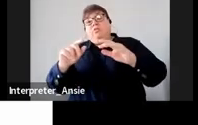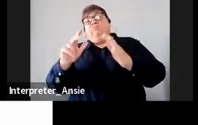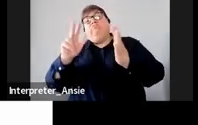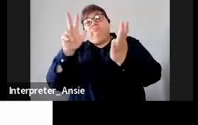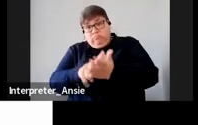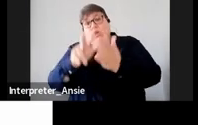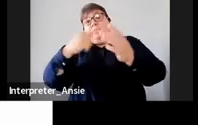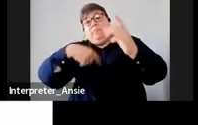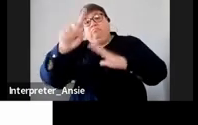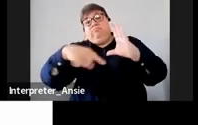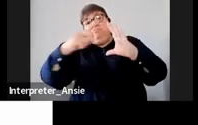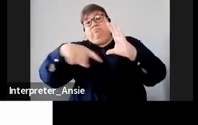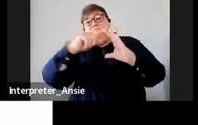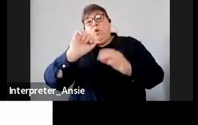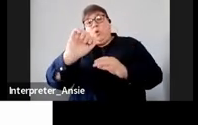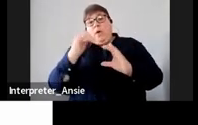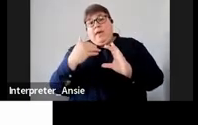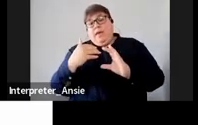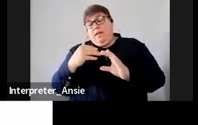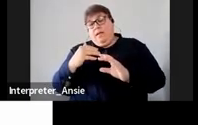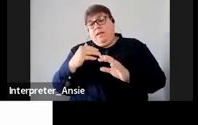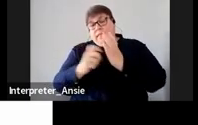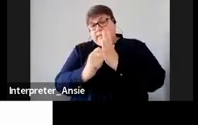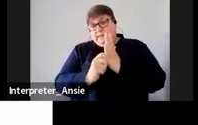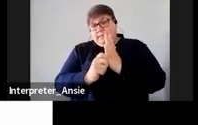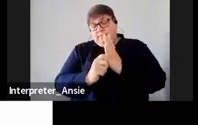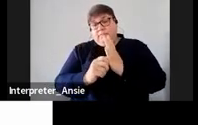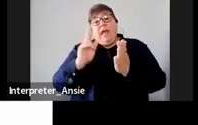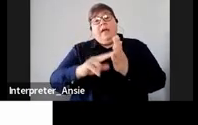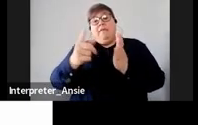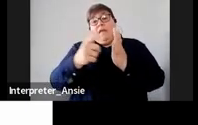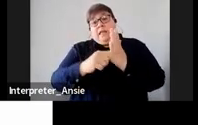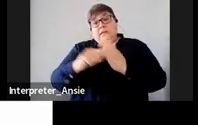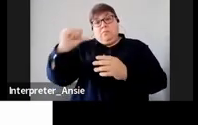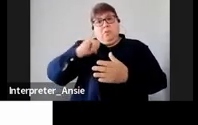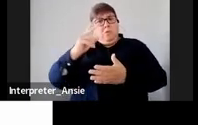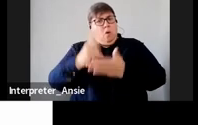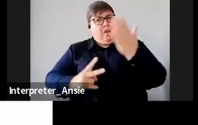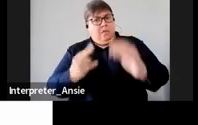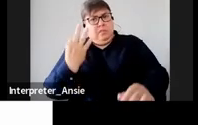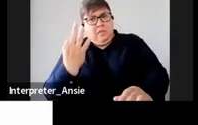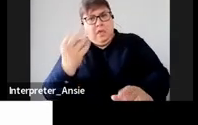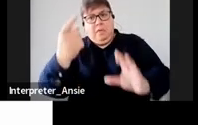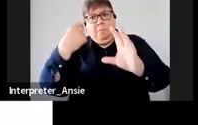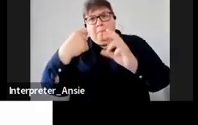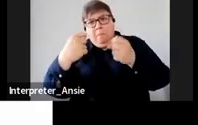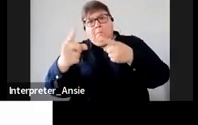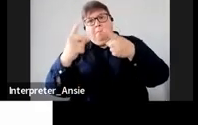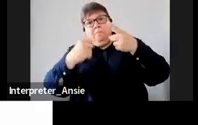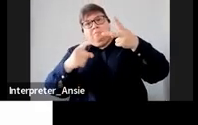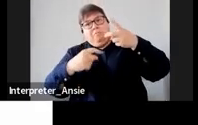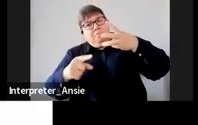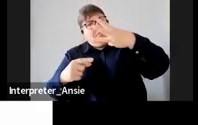let's say you have five outstanding returns you only submit three even if you submitted the three tax returns